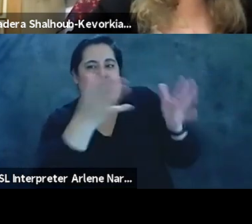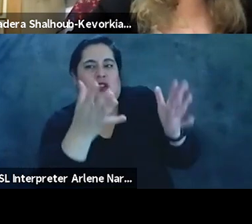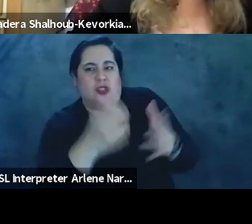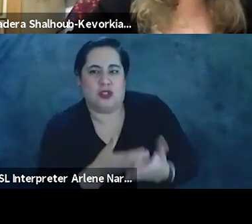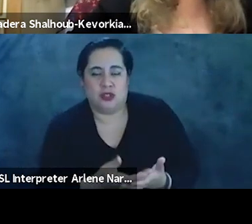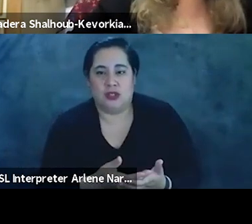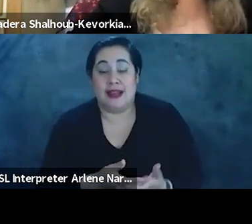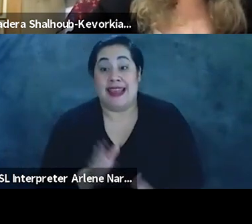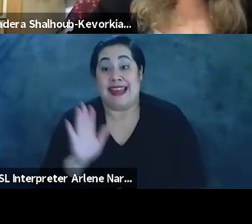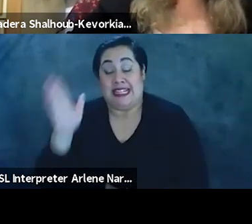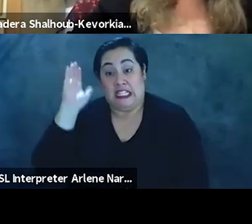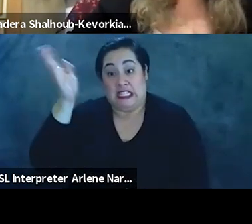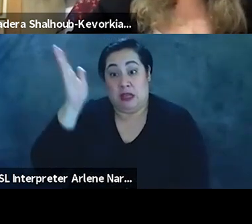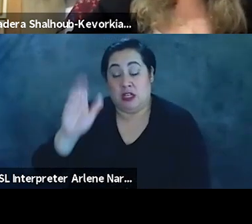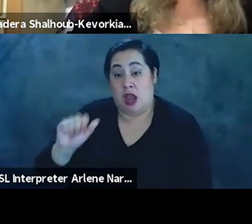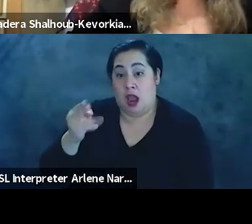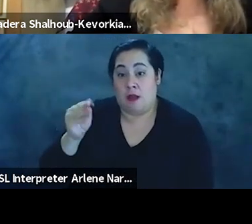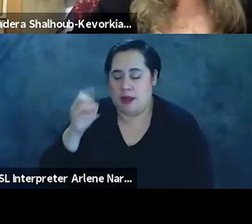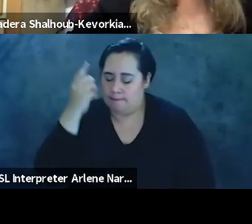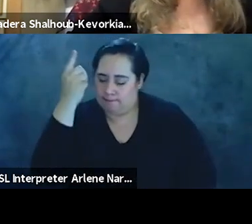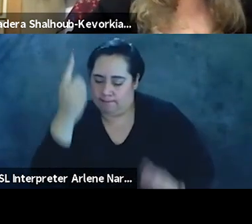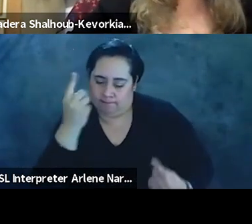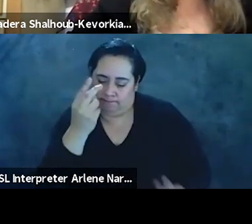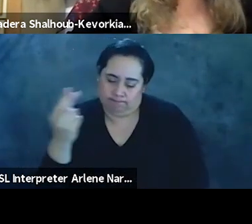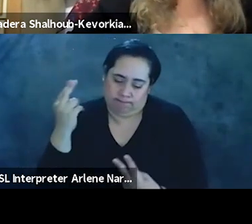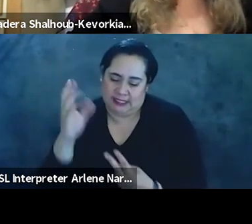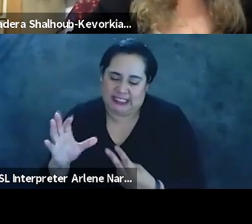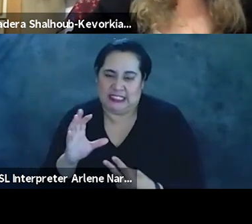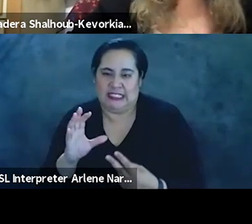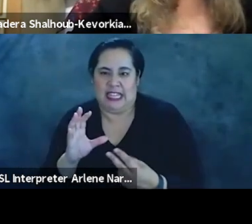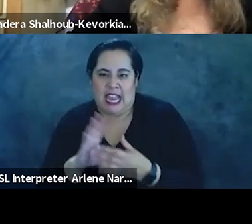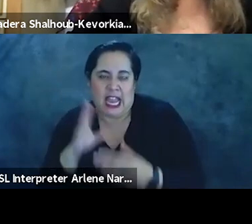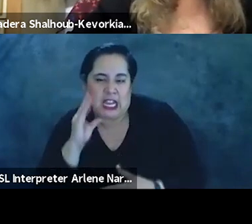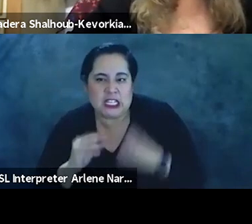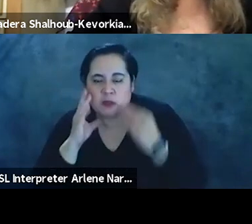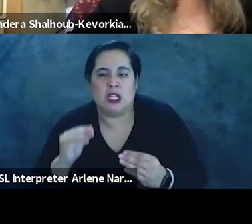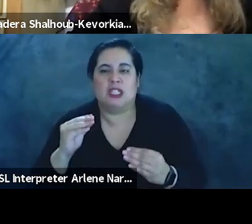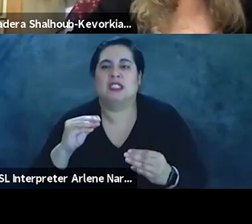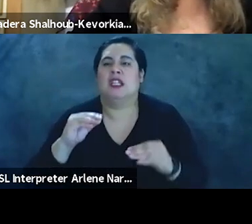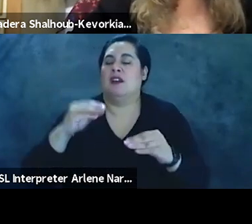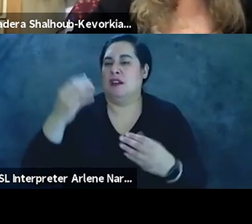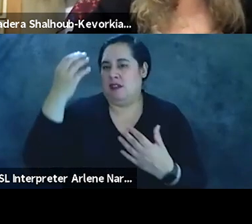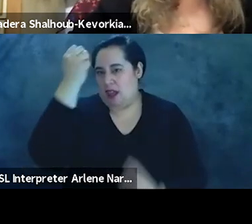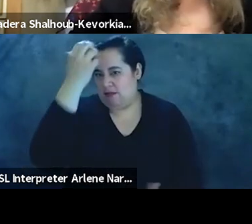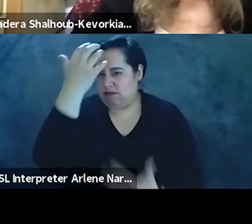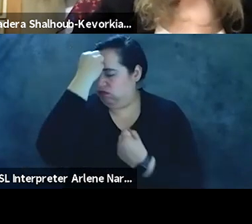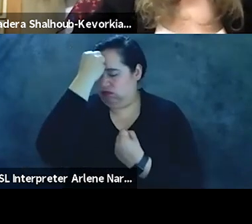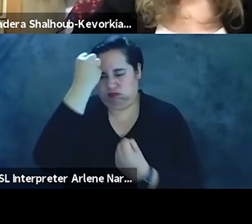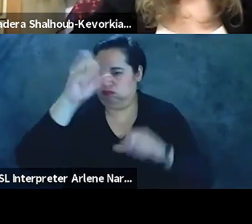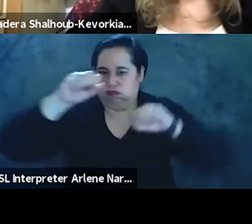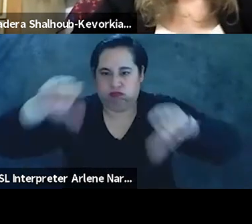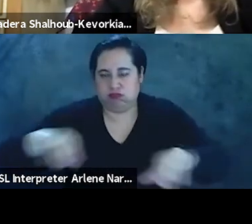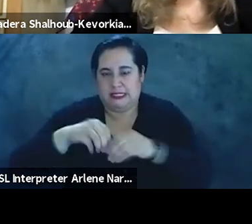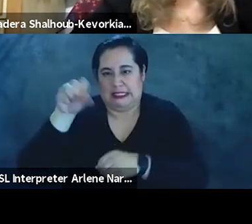In his speech, Ahmed reflected on his experience of decolonization in South Asia in the summer of 1947 when, as